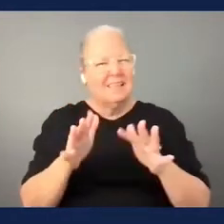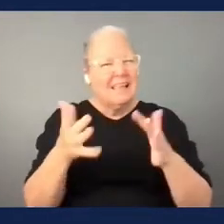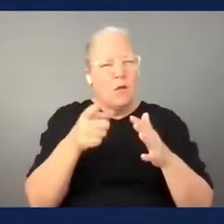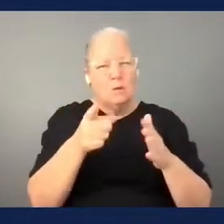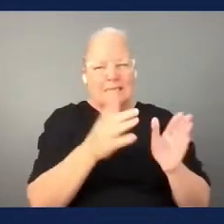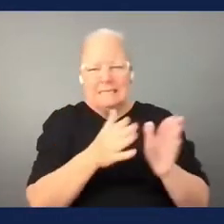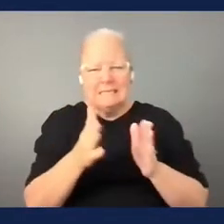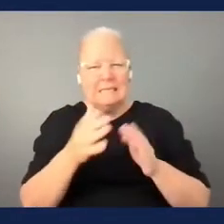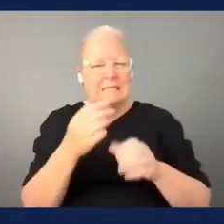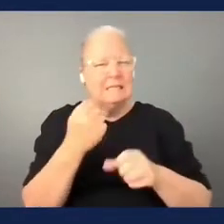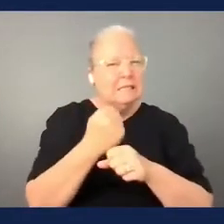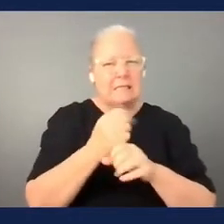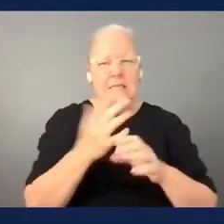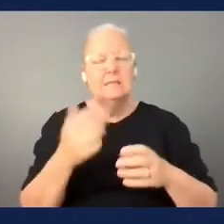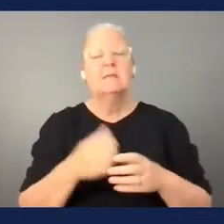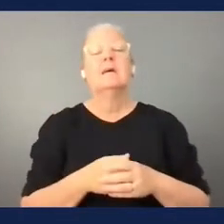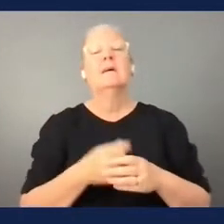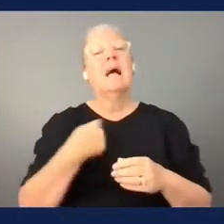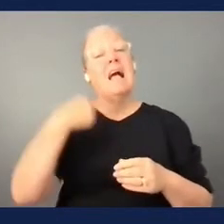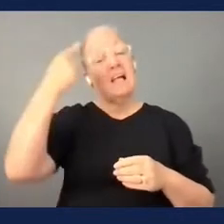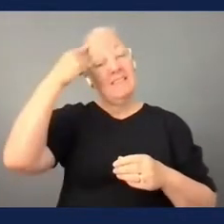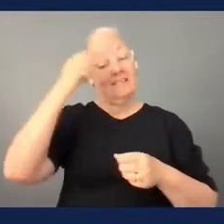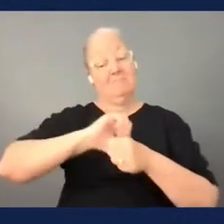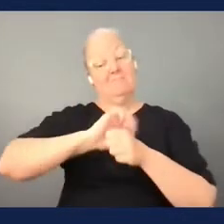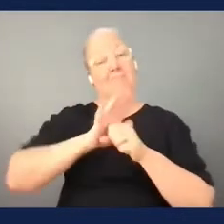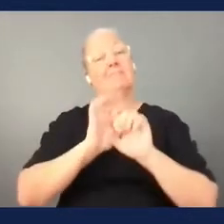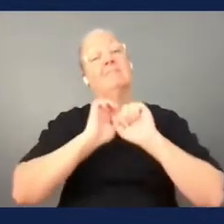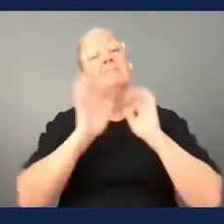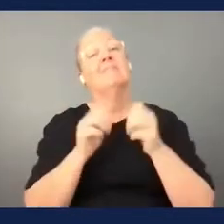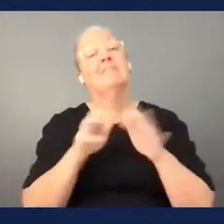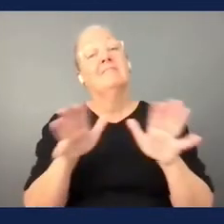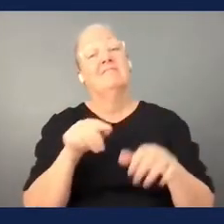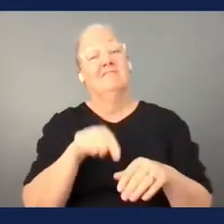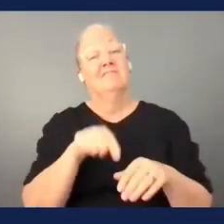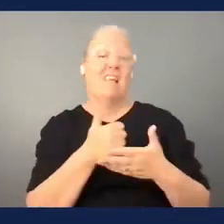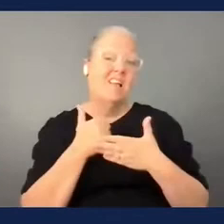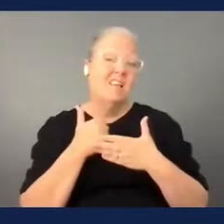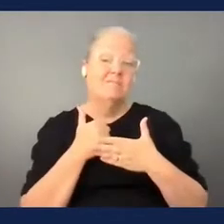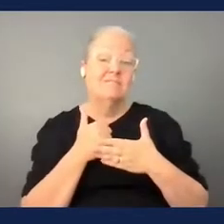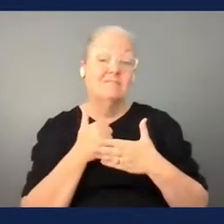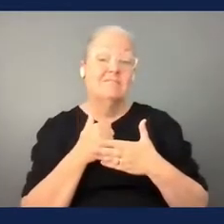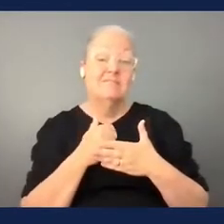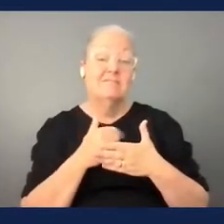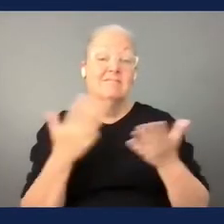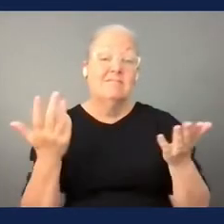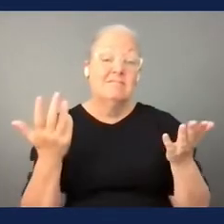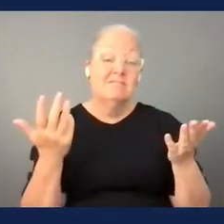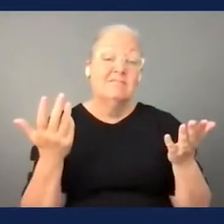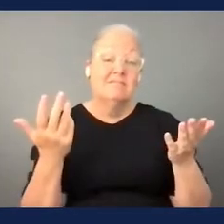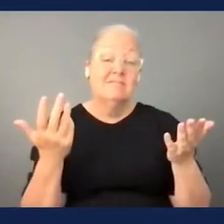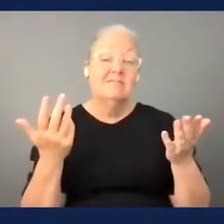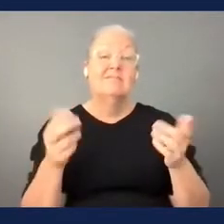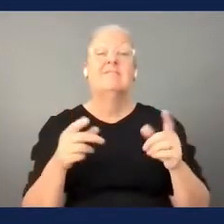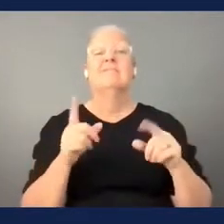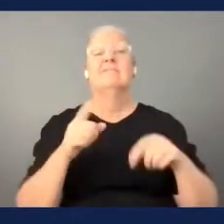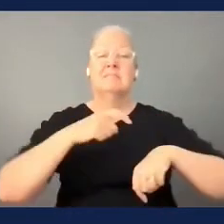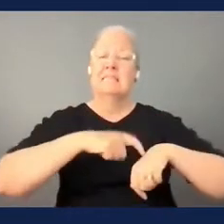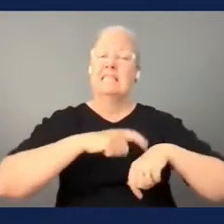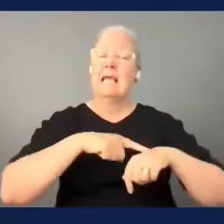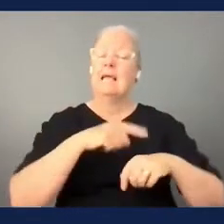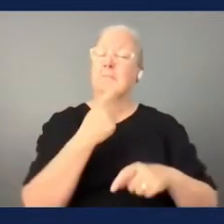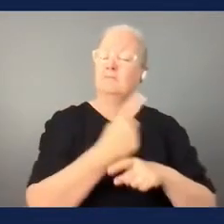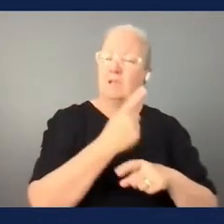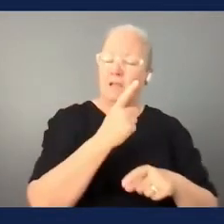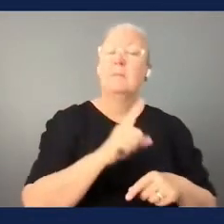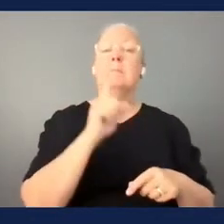the pandemic helped because the games were postponed by 12 months that gave us a bit of a greater timeline but being able to communicate the